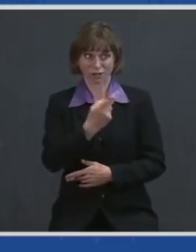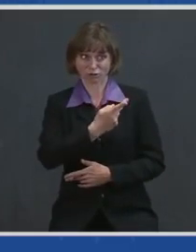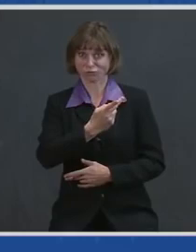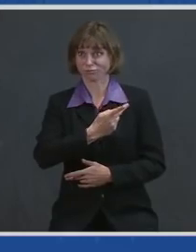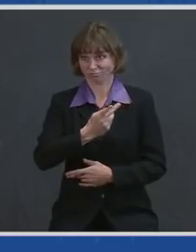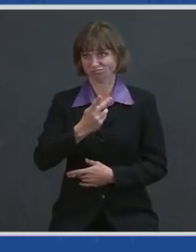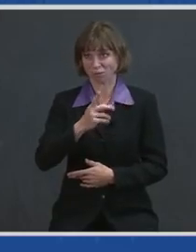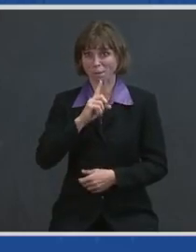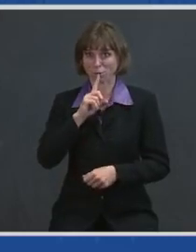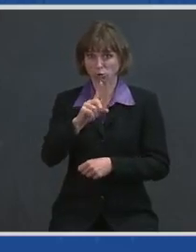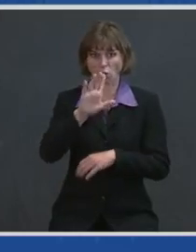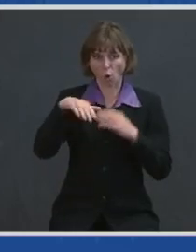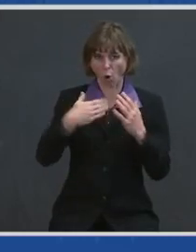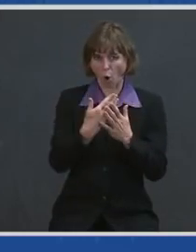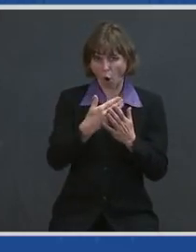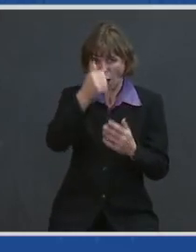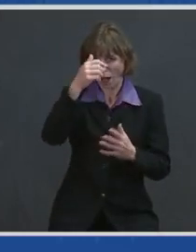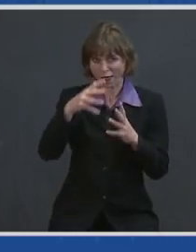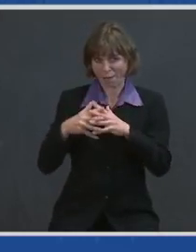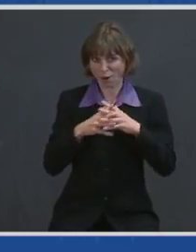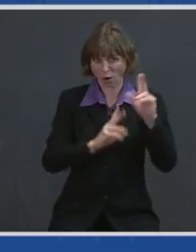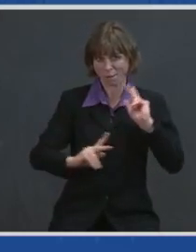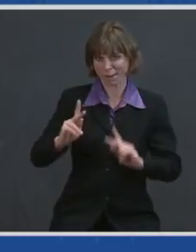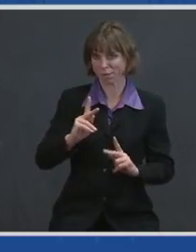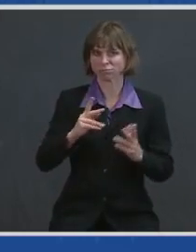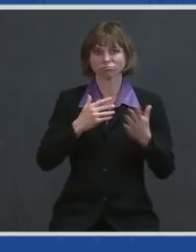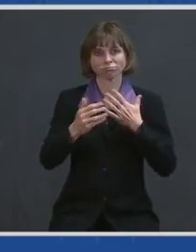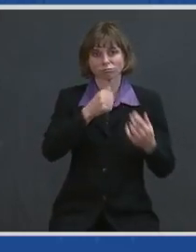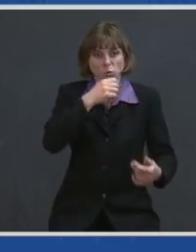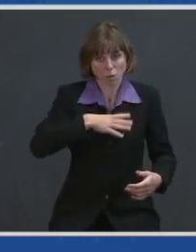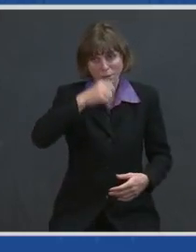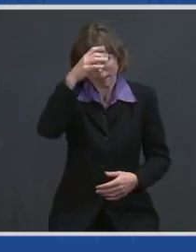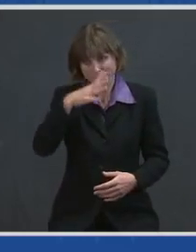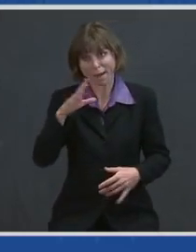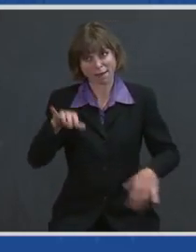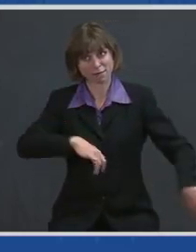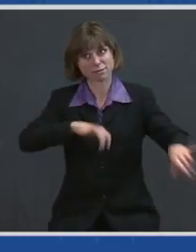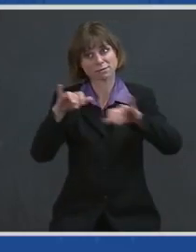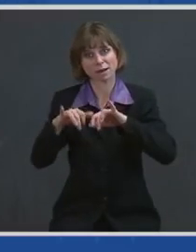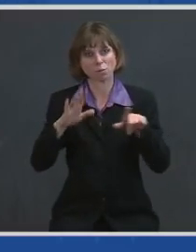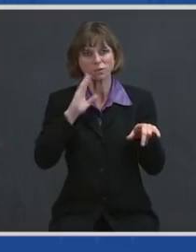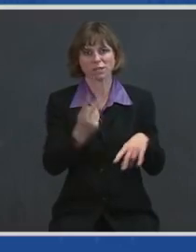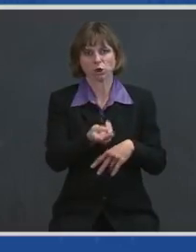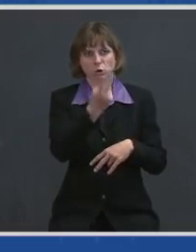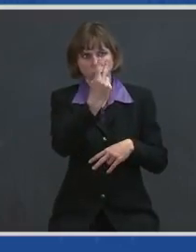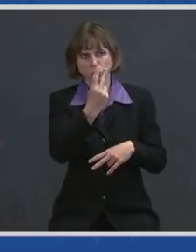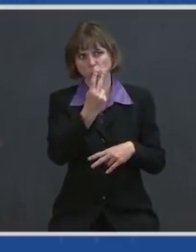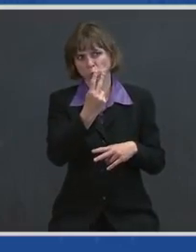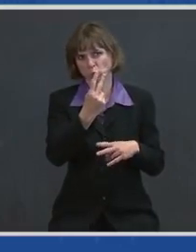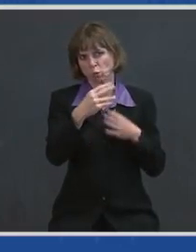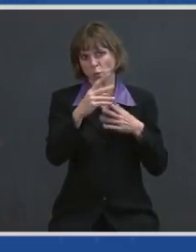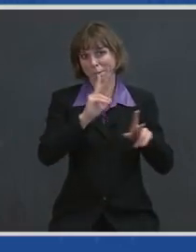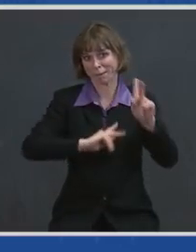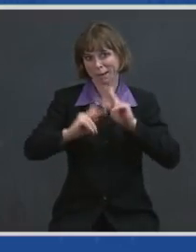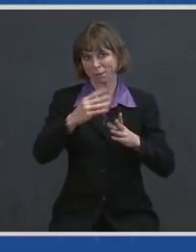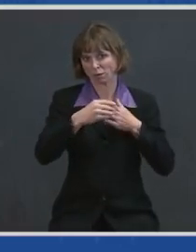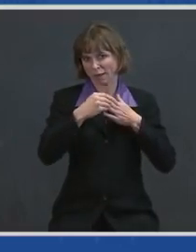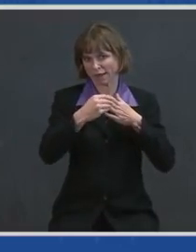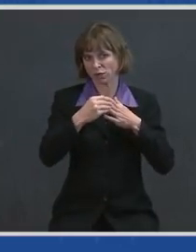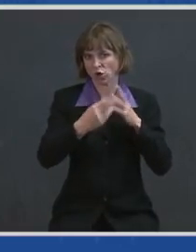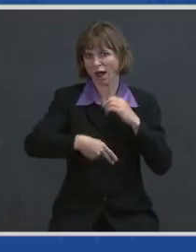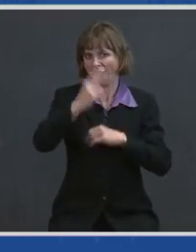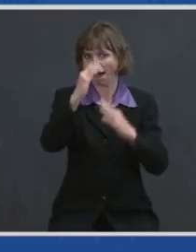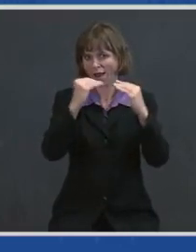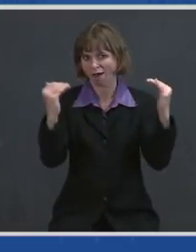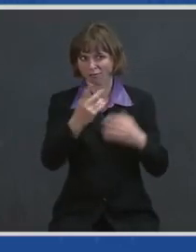women and men alike, will see these two special people continue to lead at the highest levels. They will